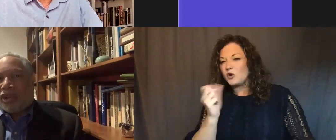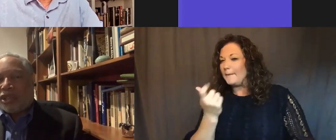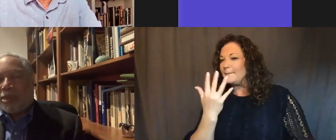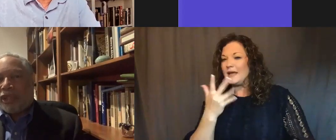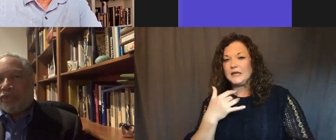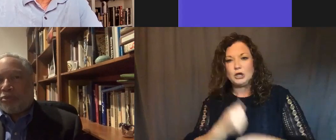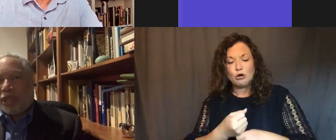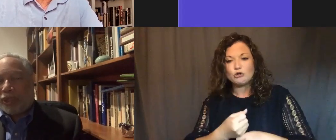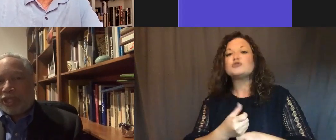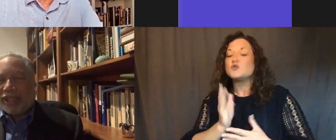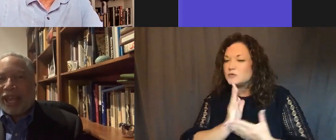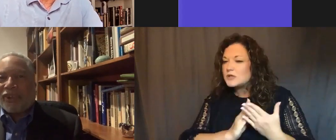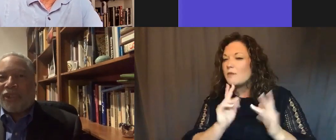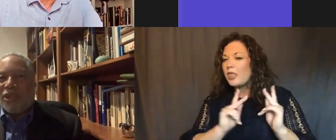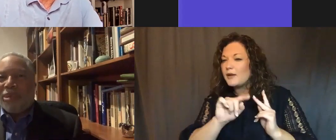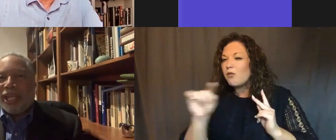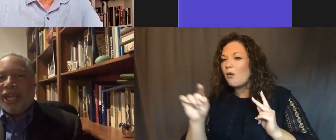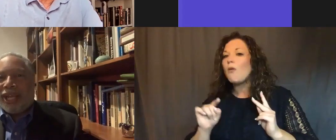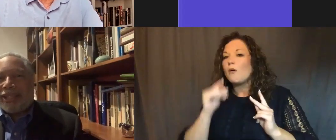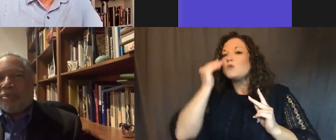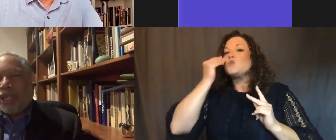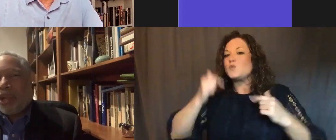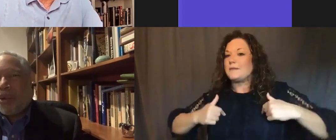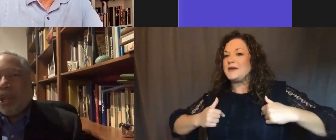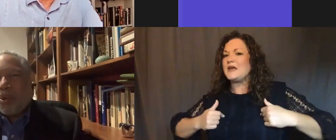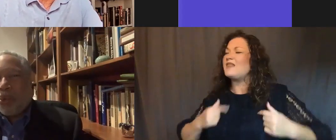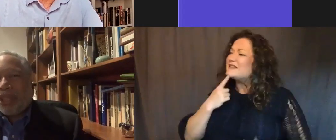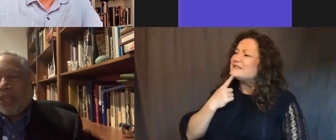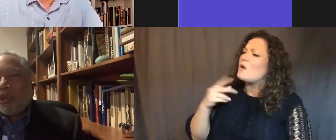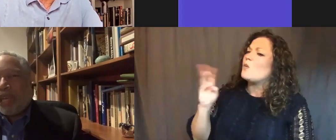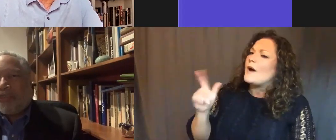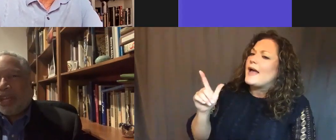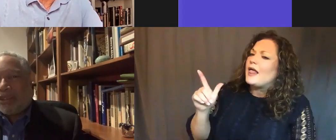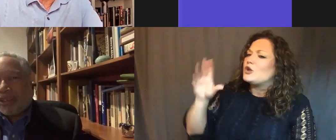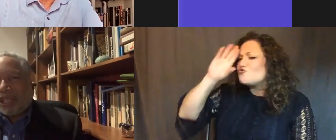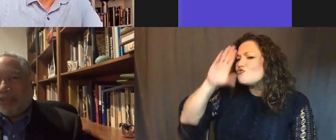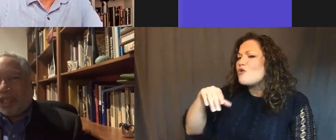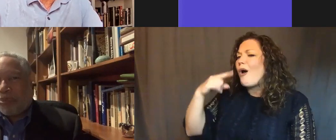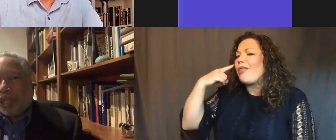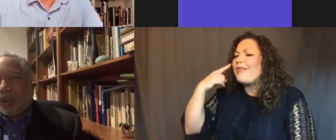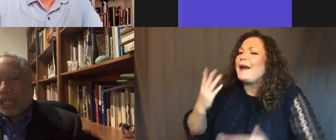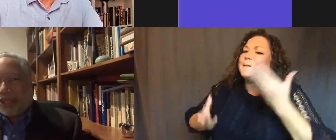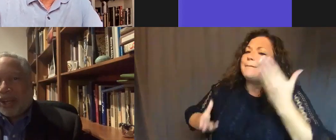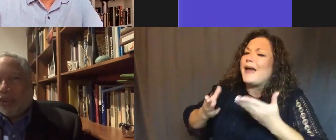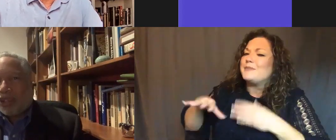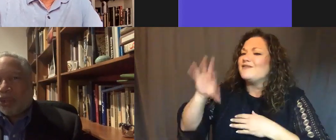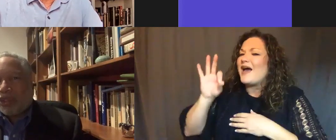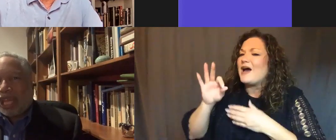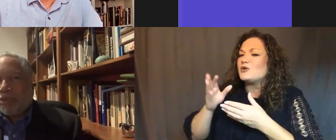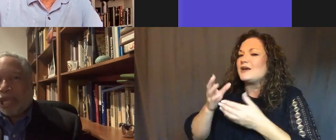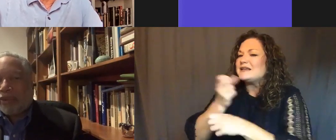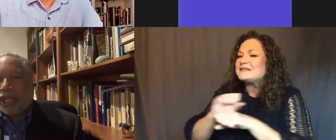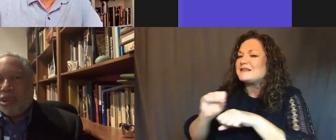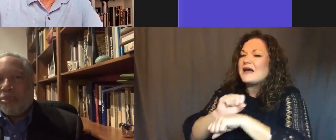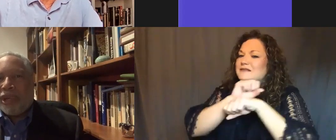And so some of the people in South Africa knew me and said, well, you know, we think we might have found a slave ship that sank off the coast